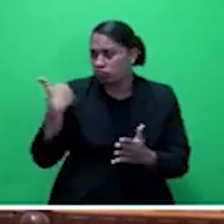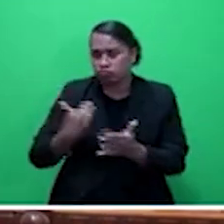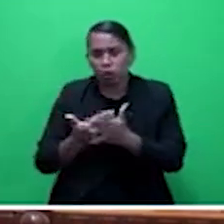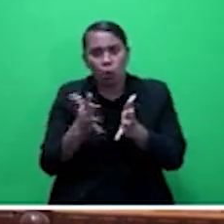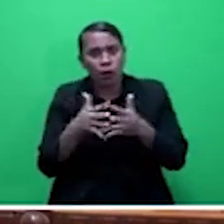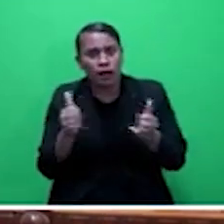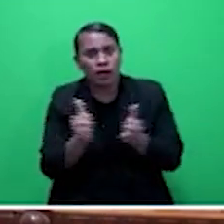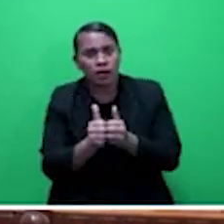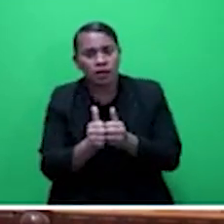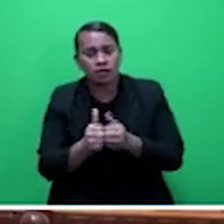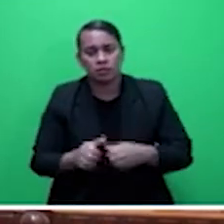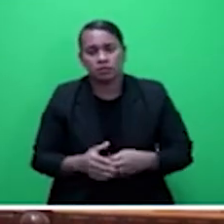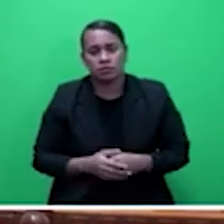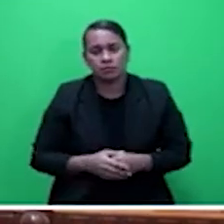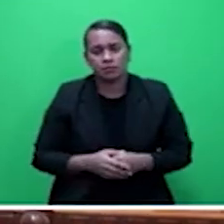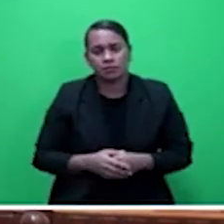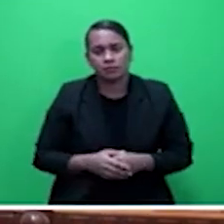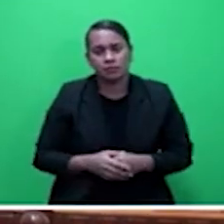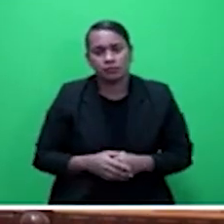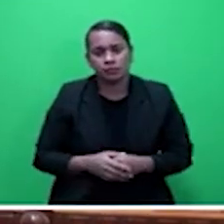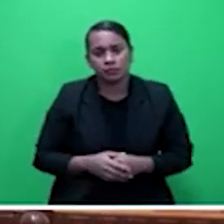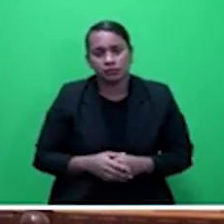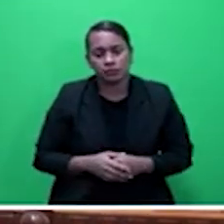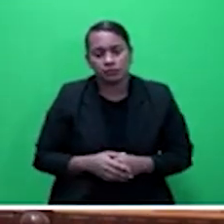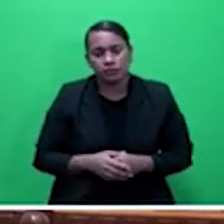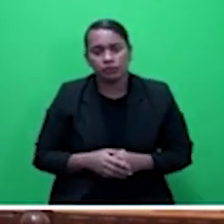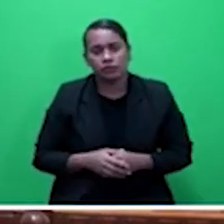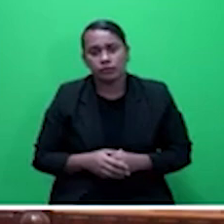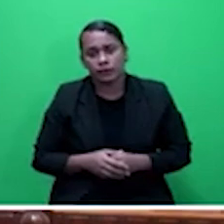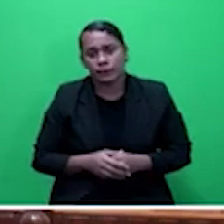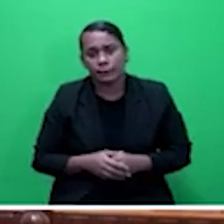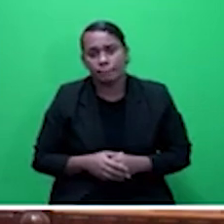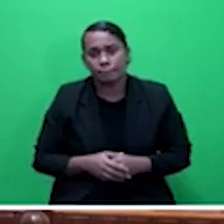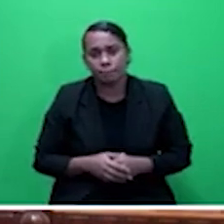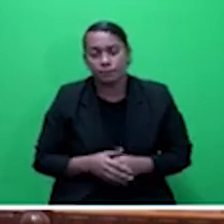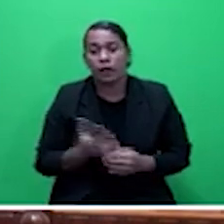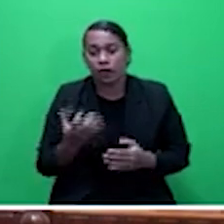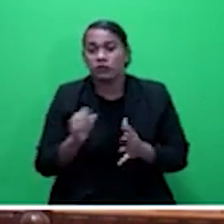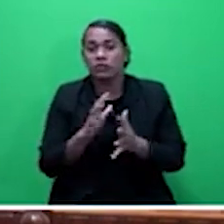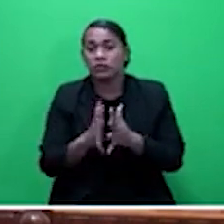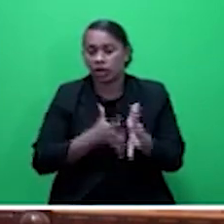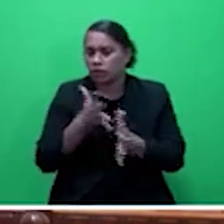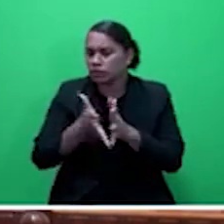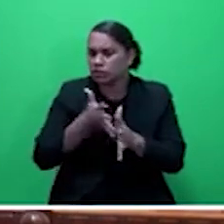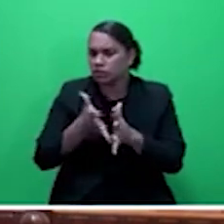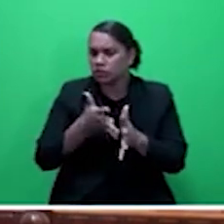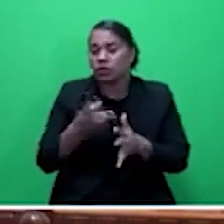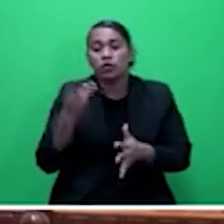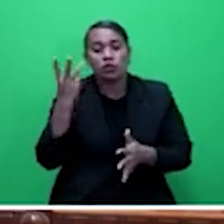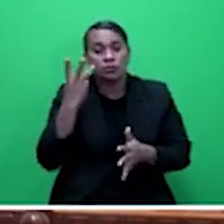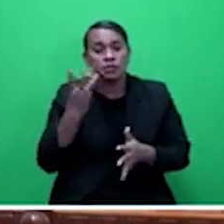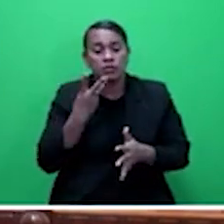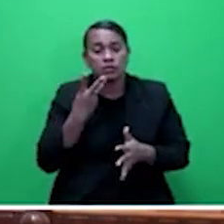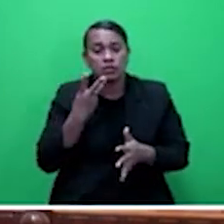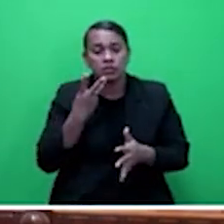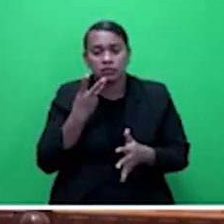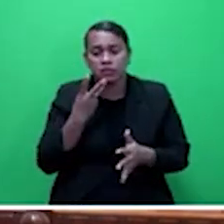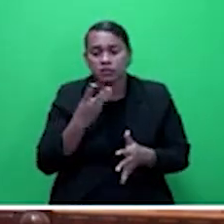there was this story by a woman in Vatulele over